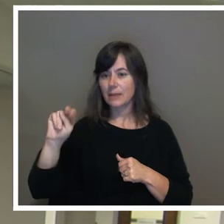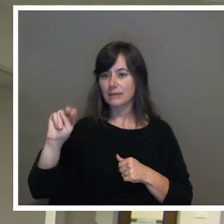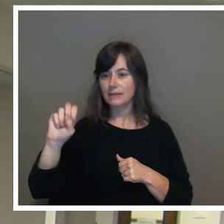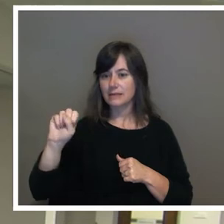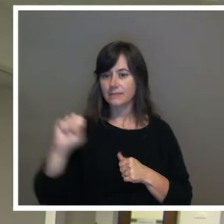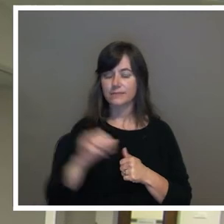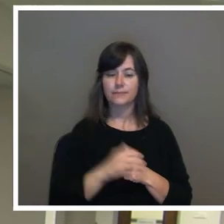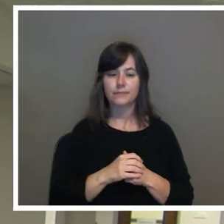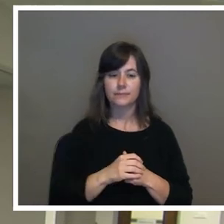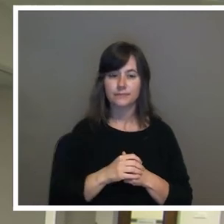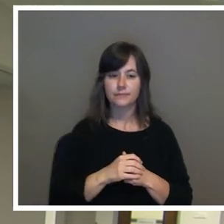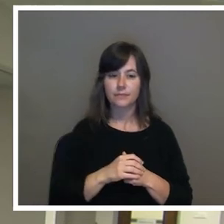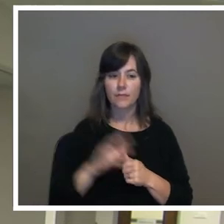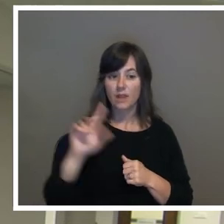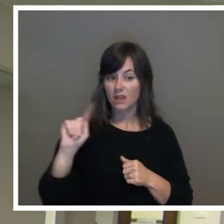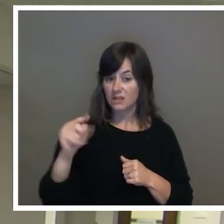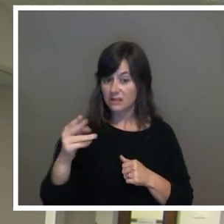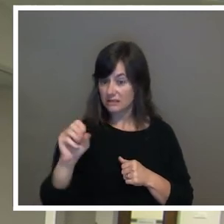Thomas Reister.